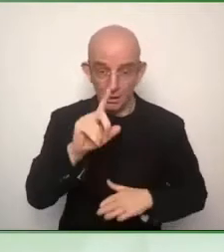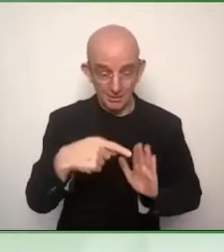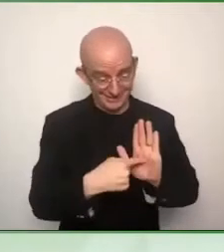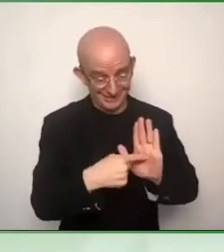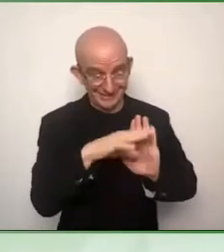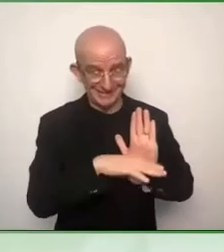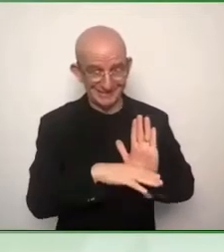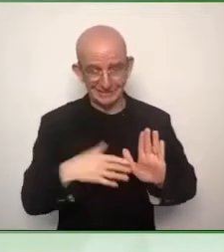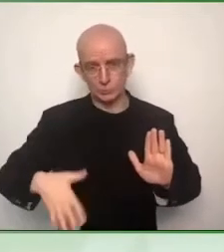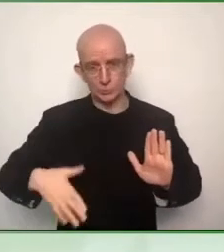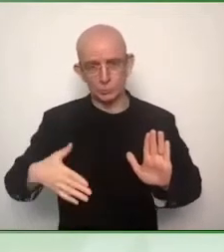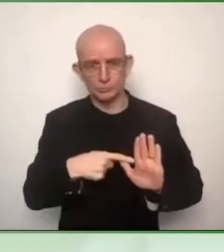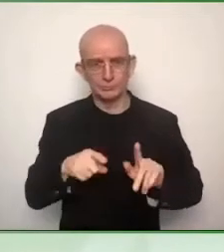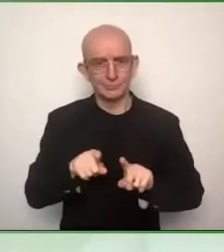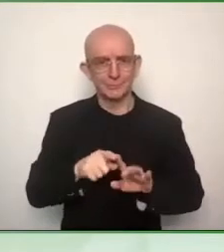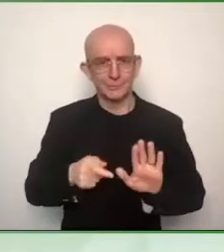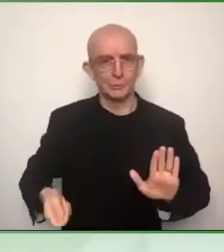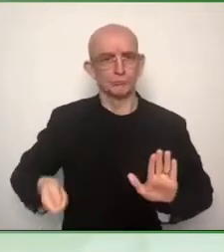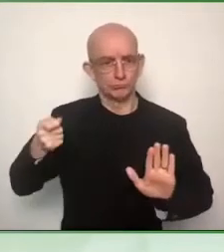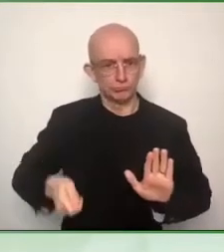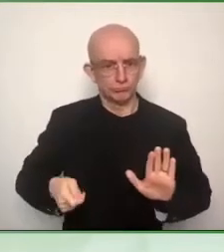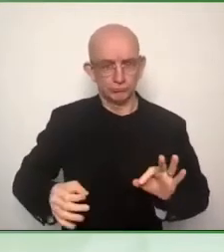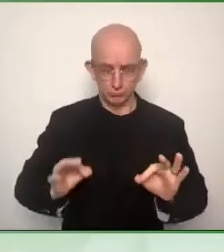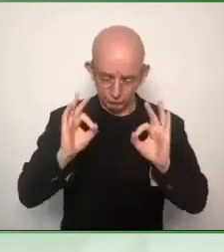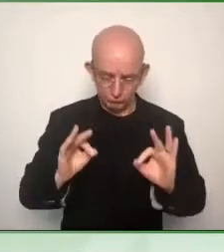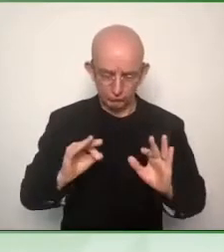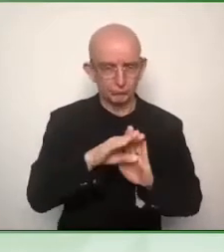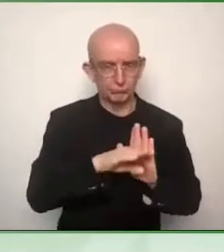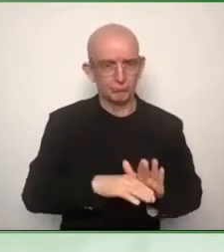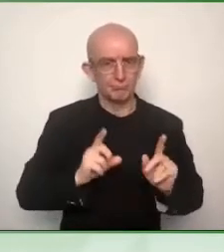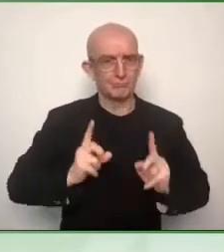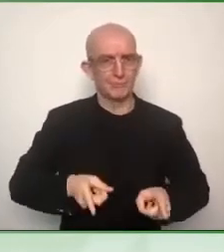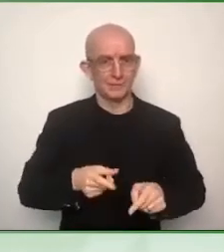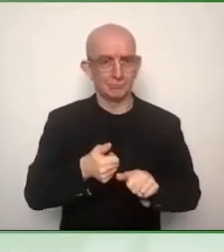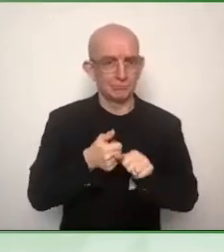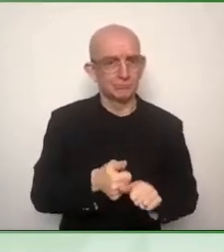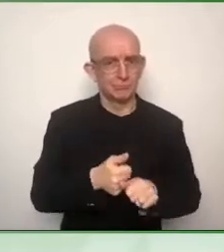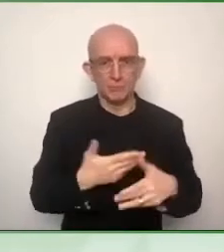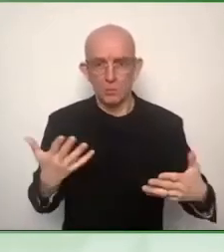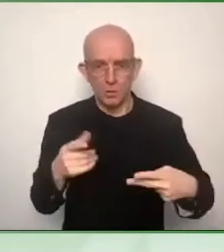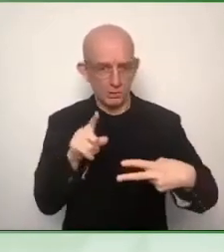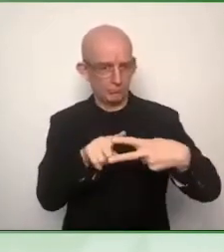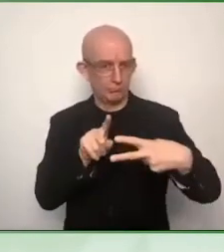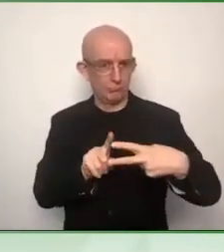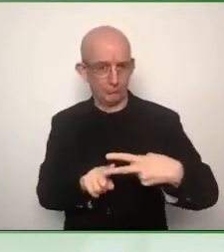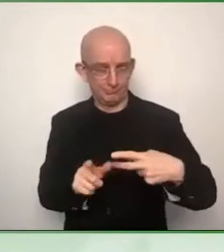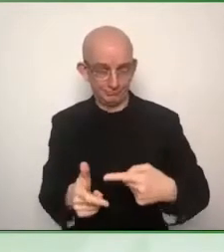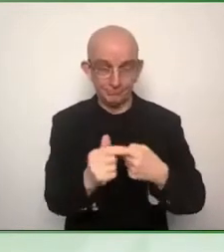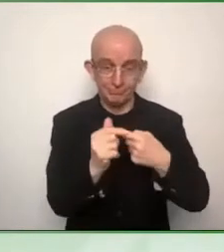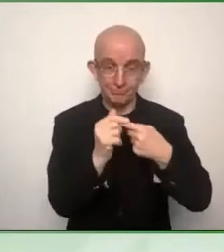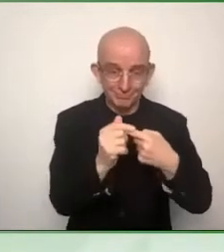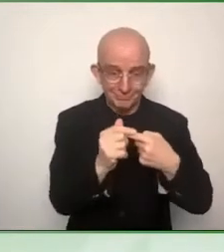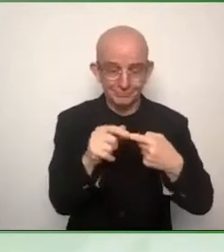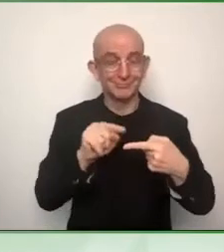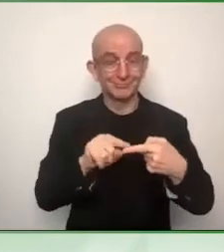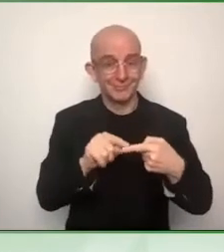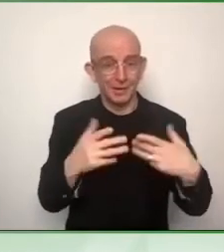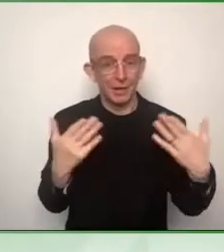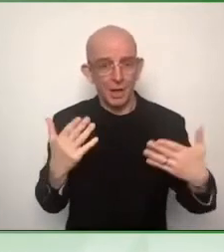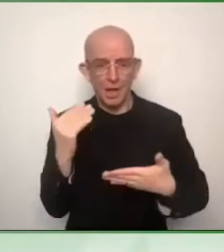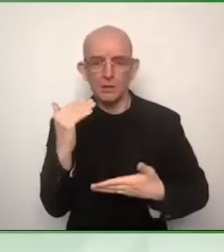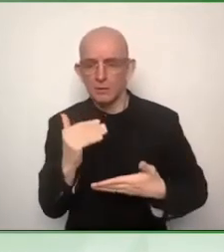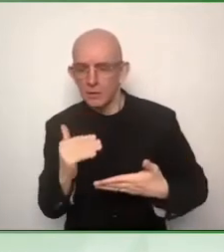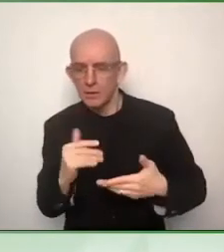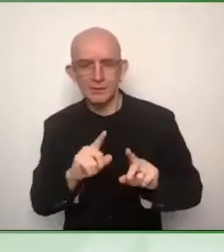that products and services, certain products and certain services are placed